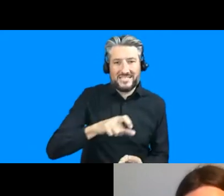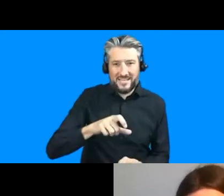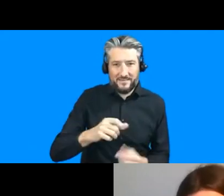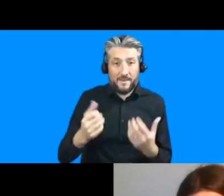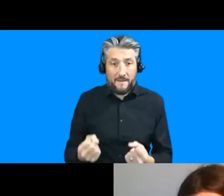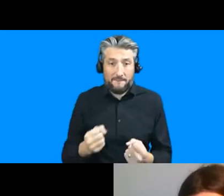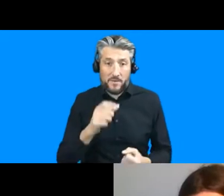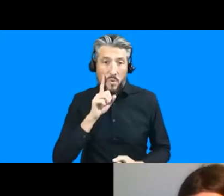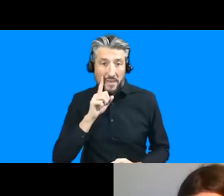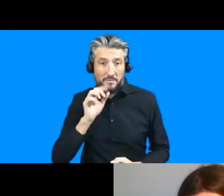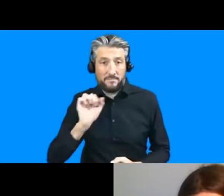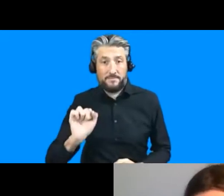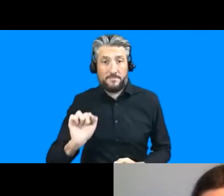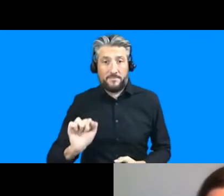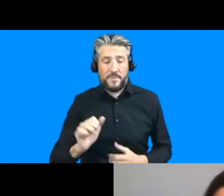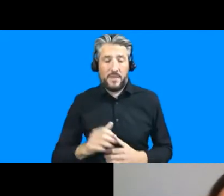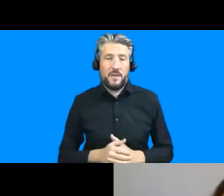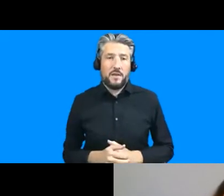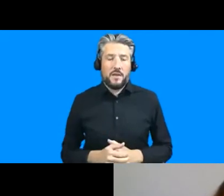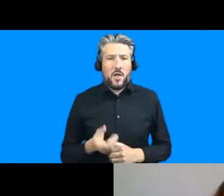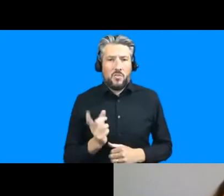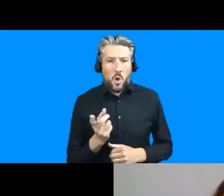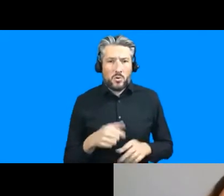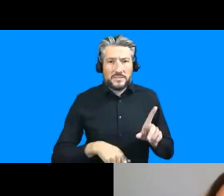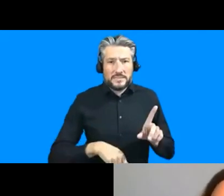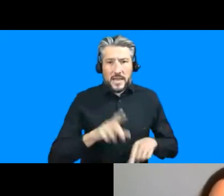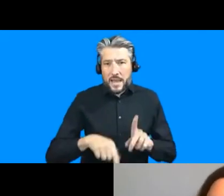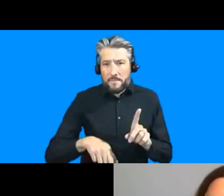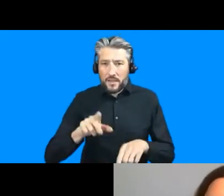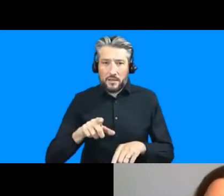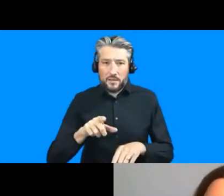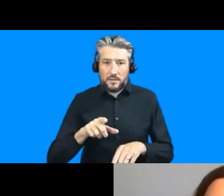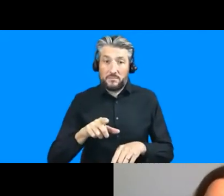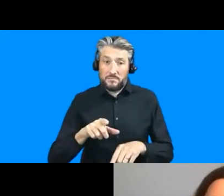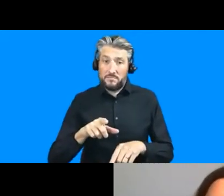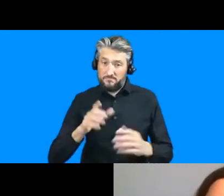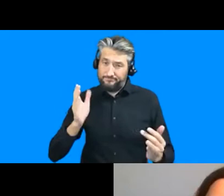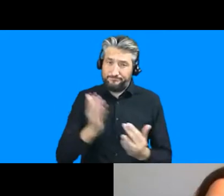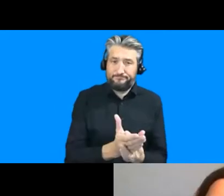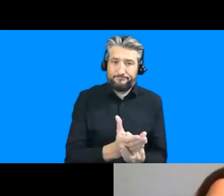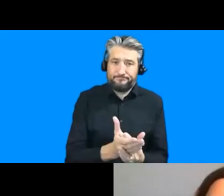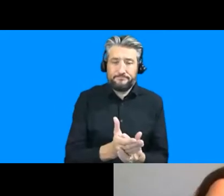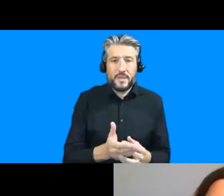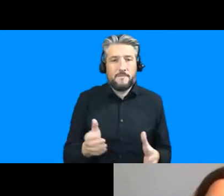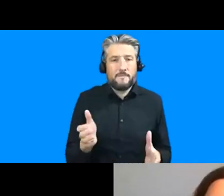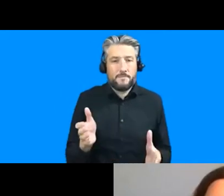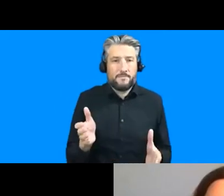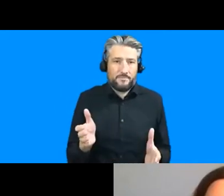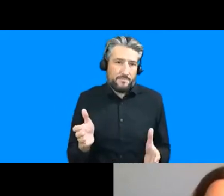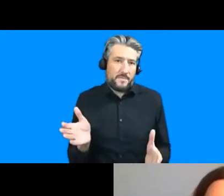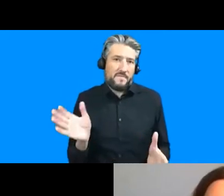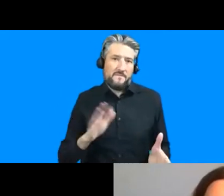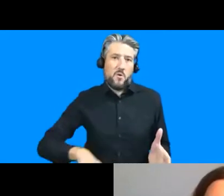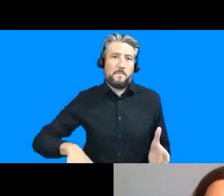that are ruptured disrupted and uh you know are precisely the kinds of things